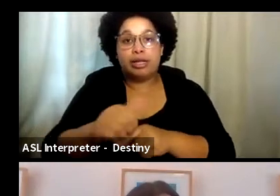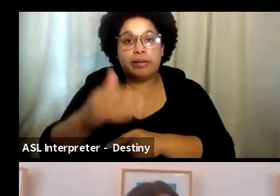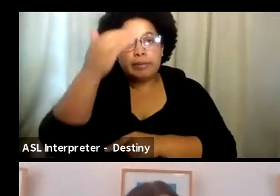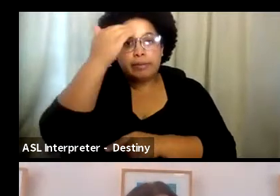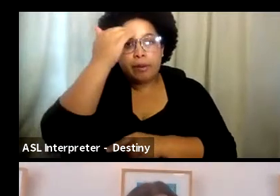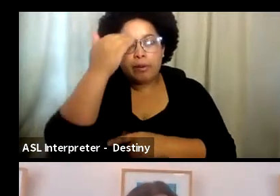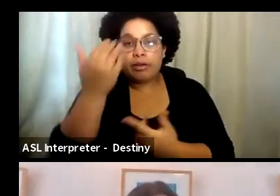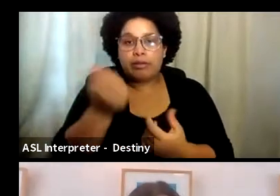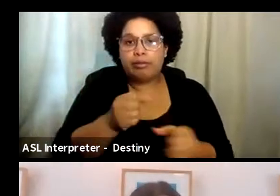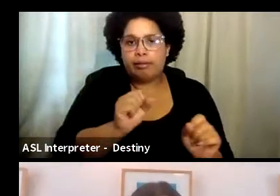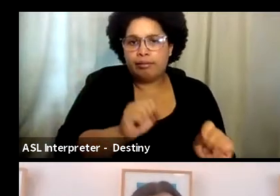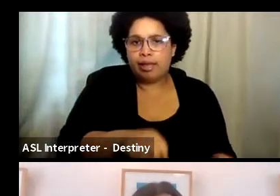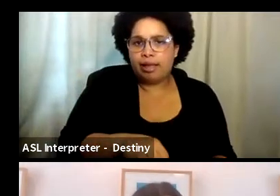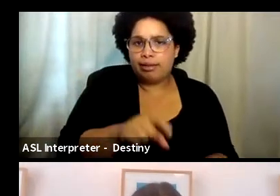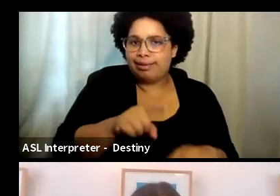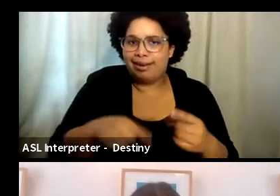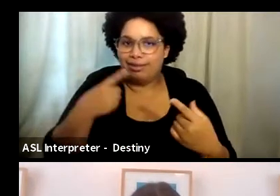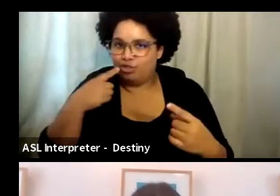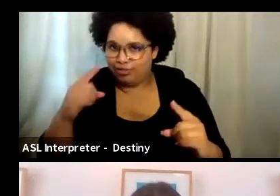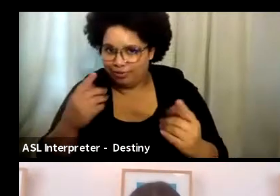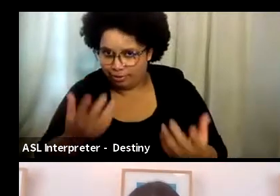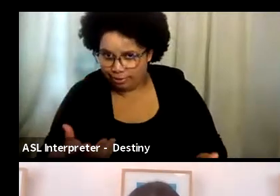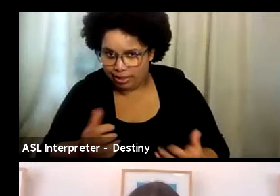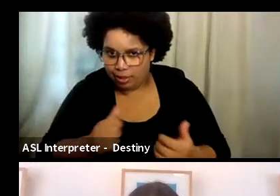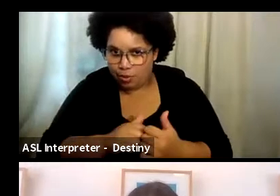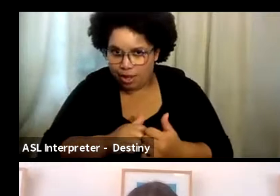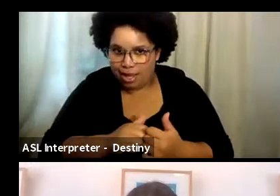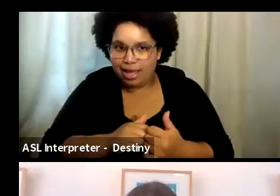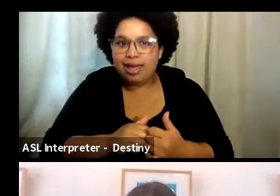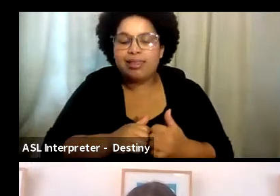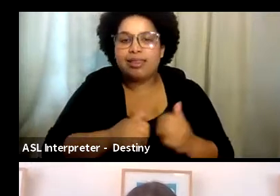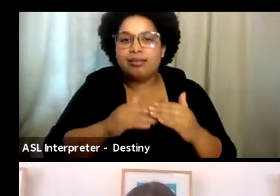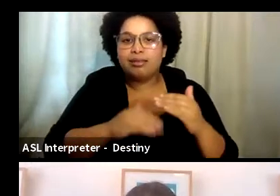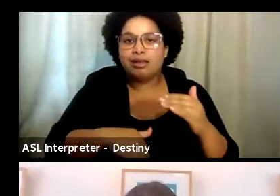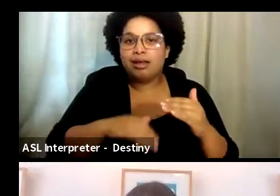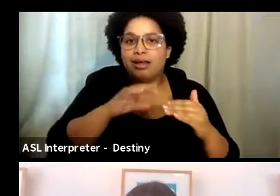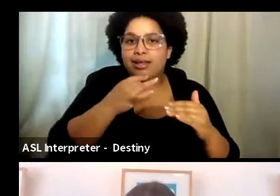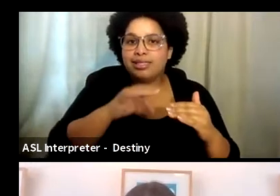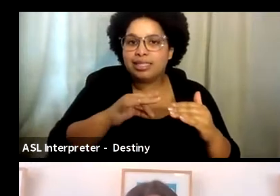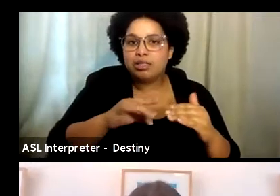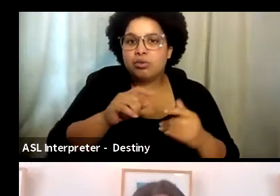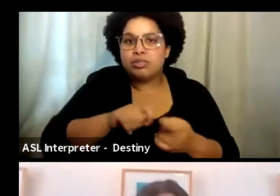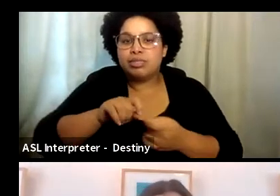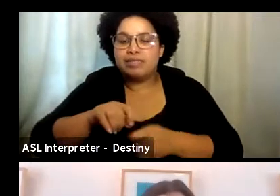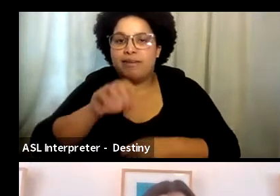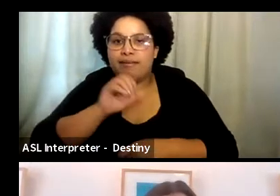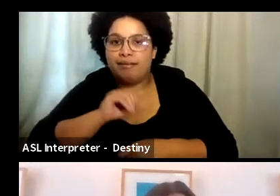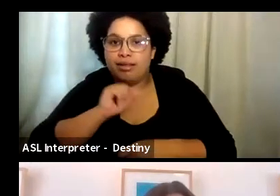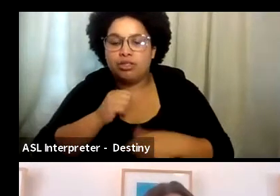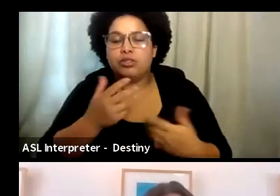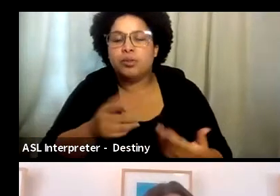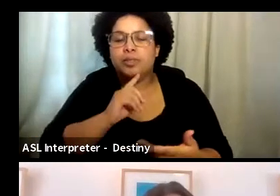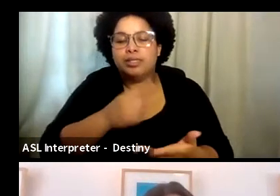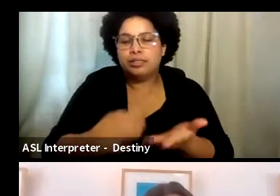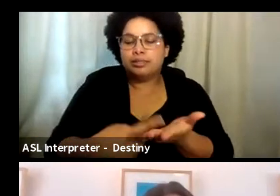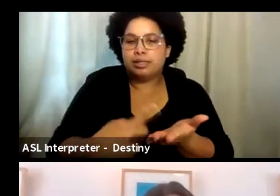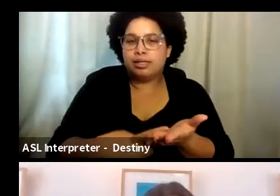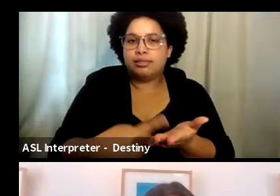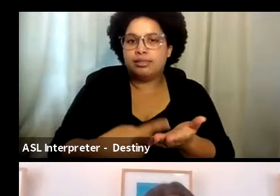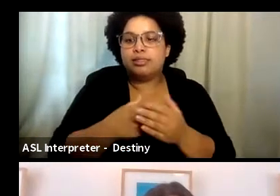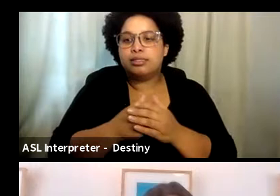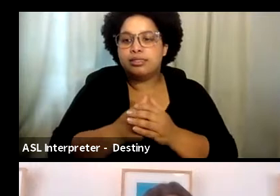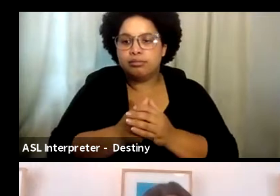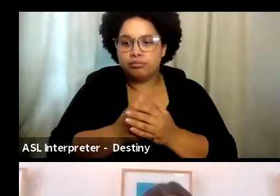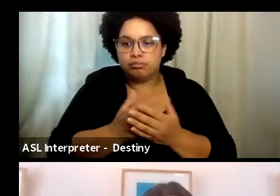is that you can and cannot achieve, um, with an actor of a certain age. Um, and, uh, really talking about how